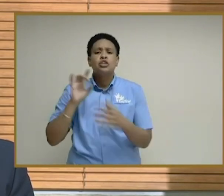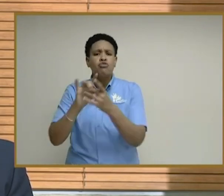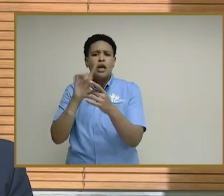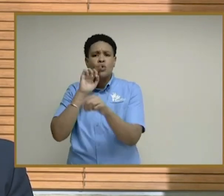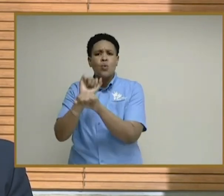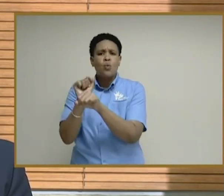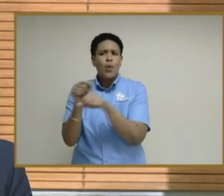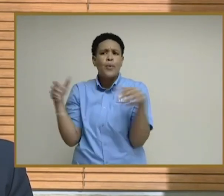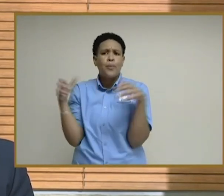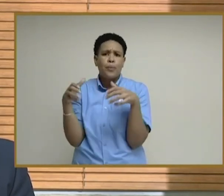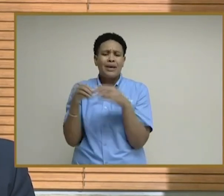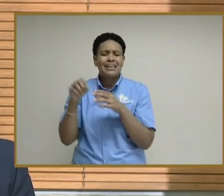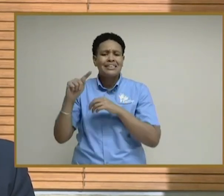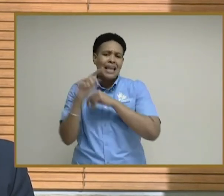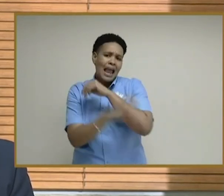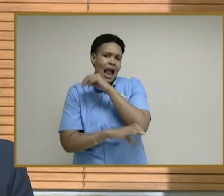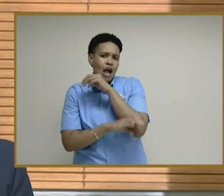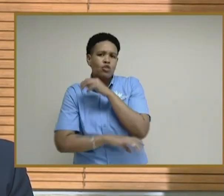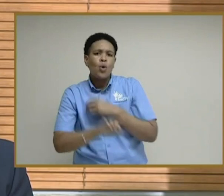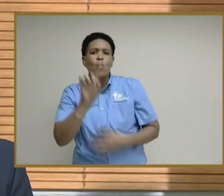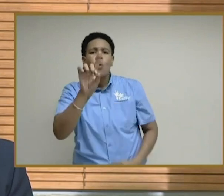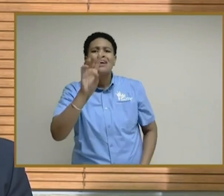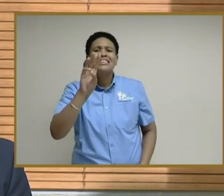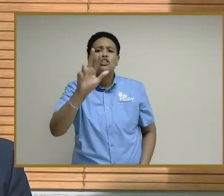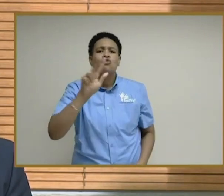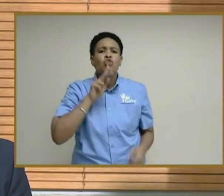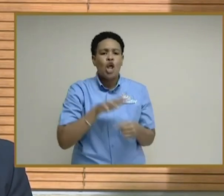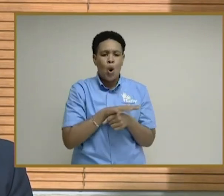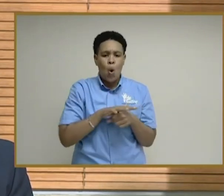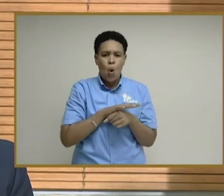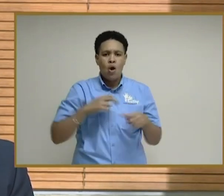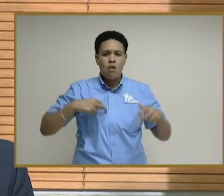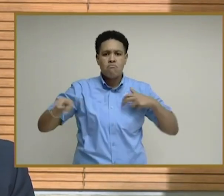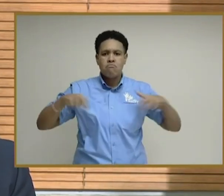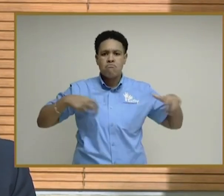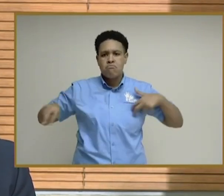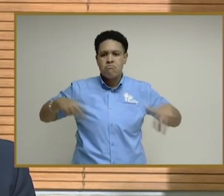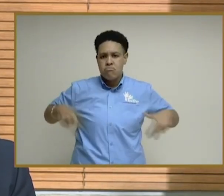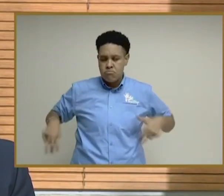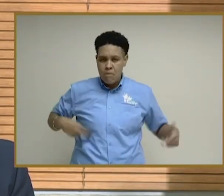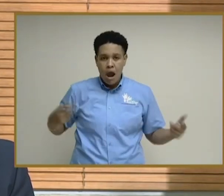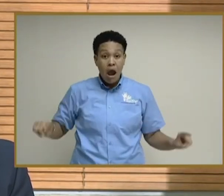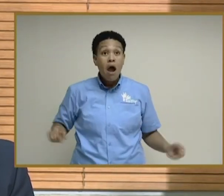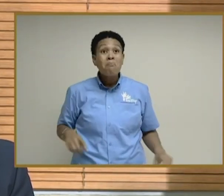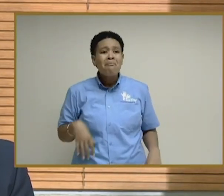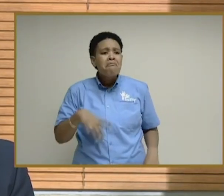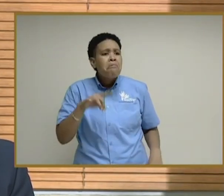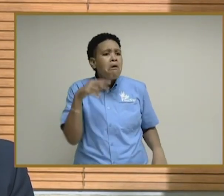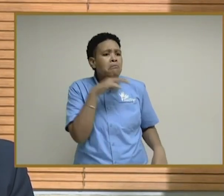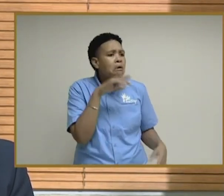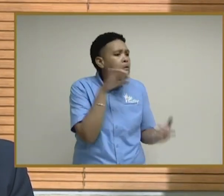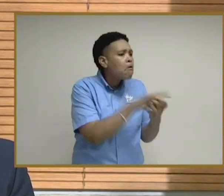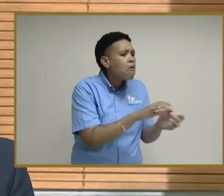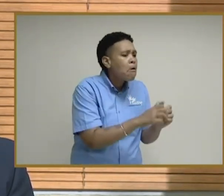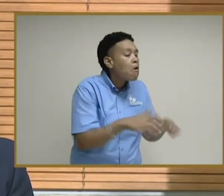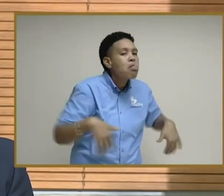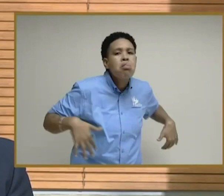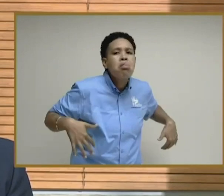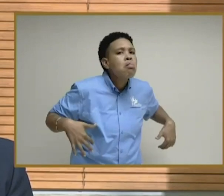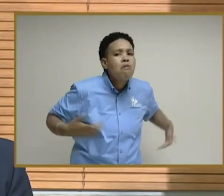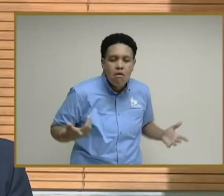cluster in St. Catherine, 163 that are local transmission cases, not epidemiologically linked,